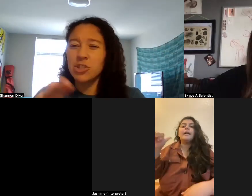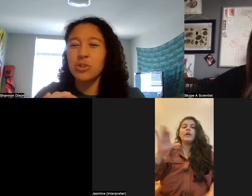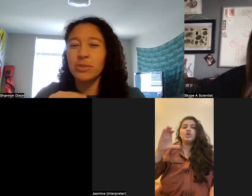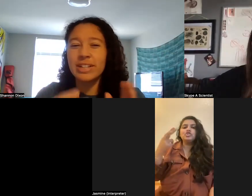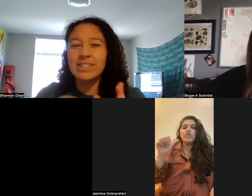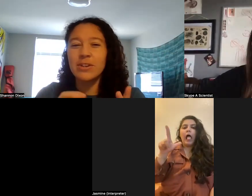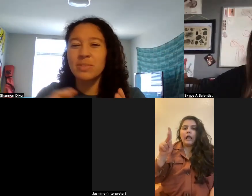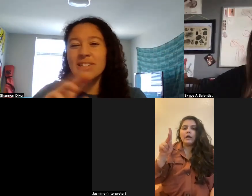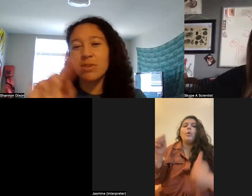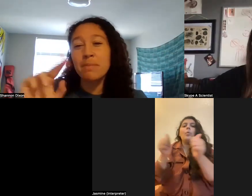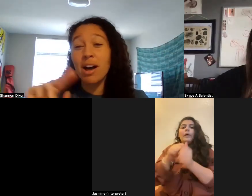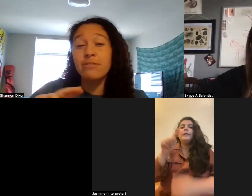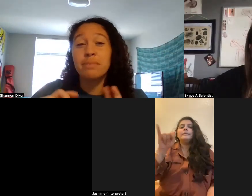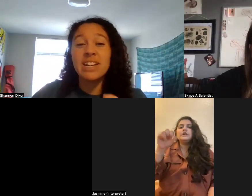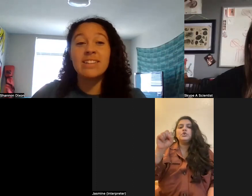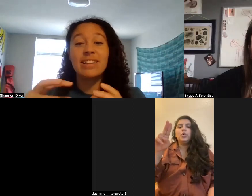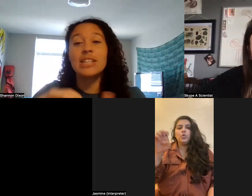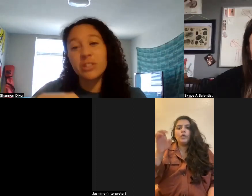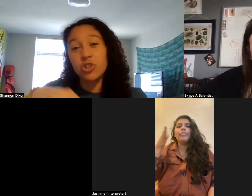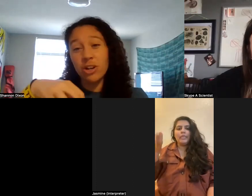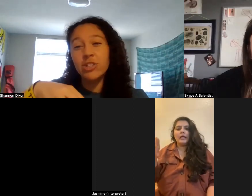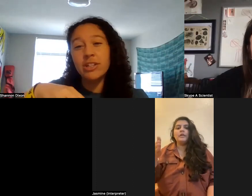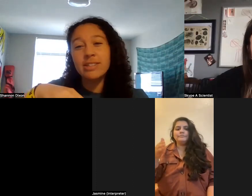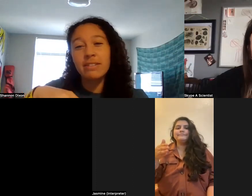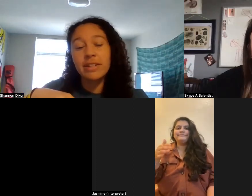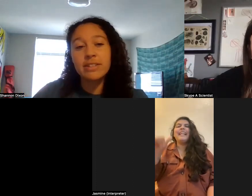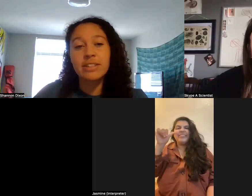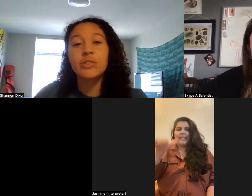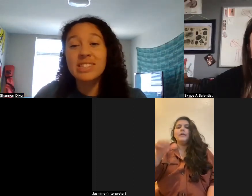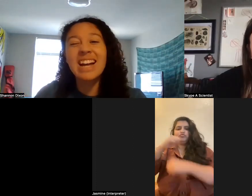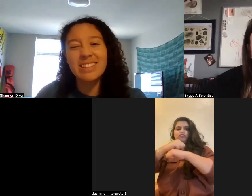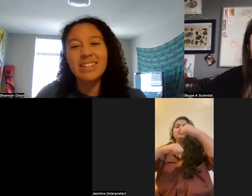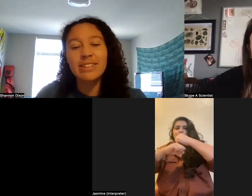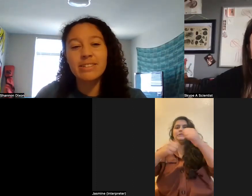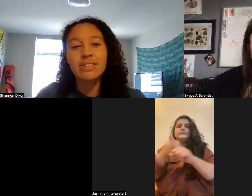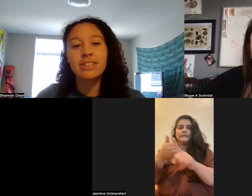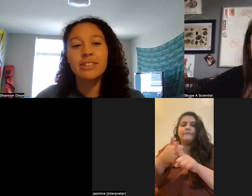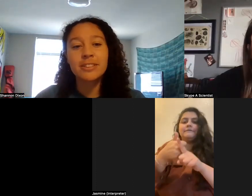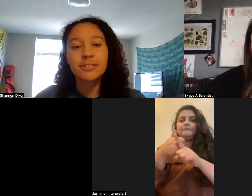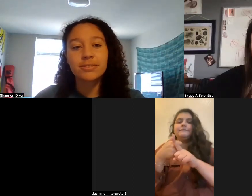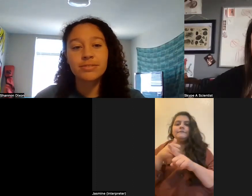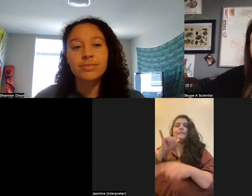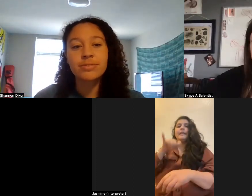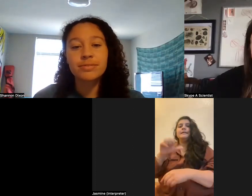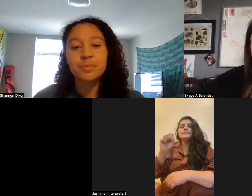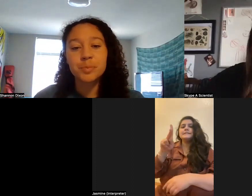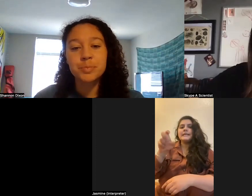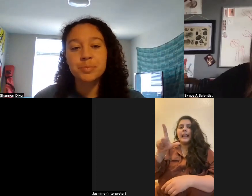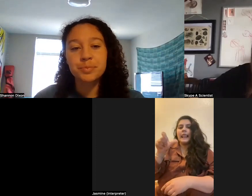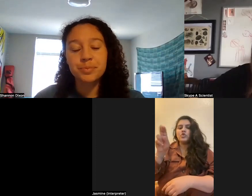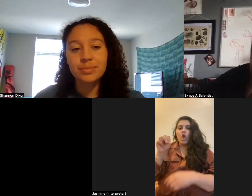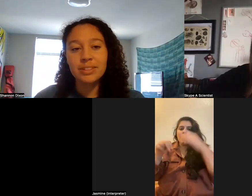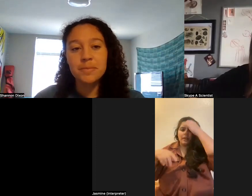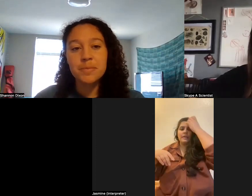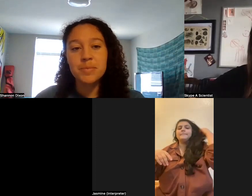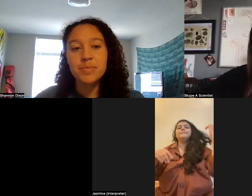layer of tissue over it. So it doesn't rub off, but that's what the structure itself is. It's what the skeleton is. Cool. Um, what other